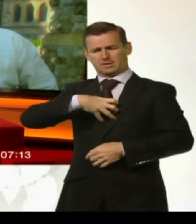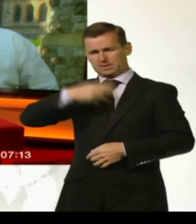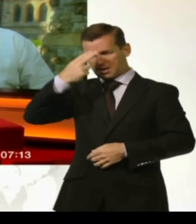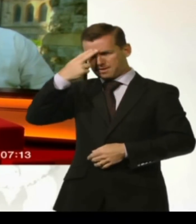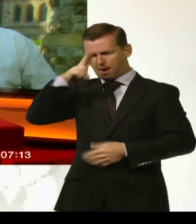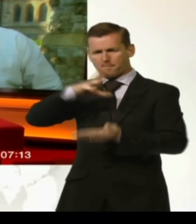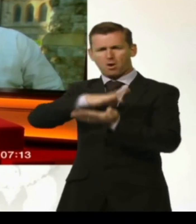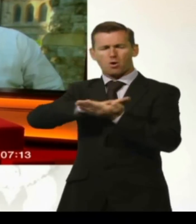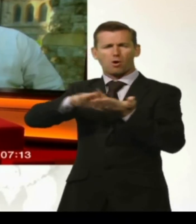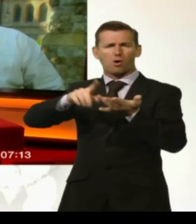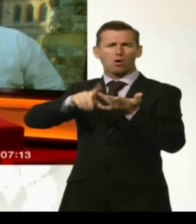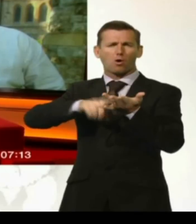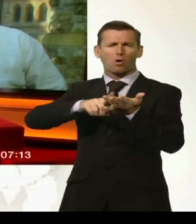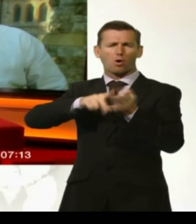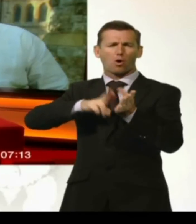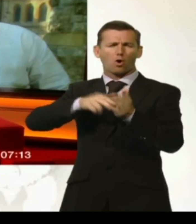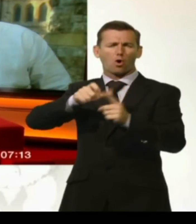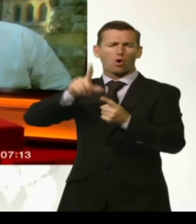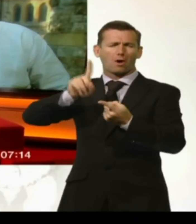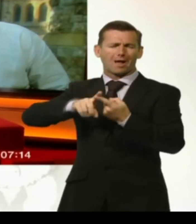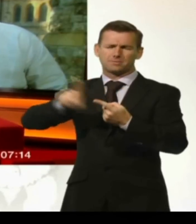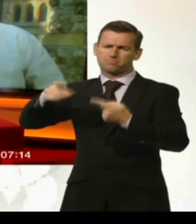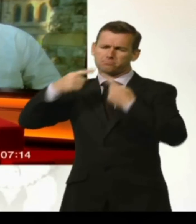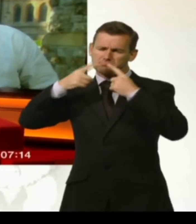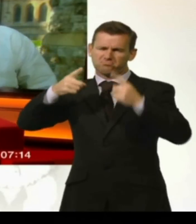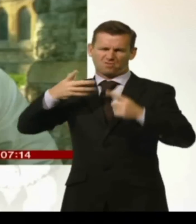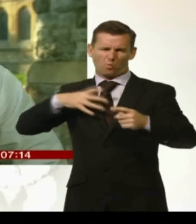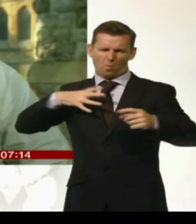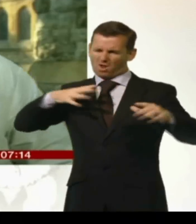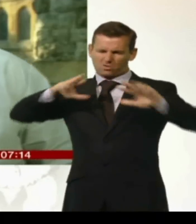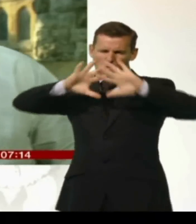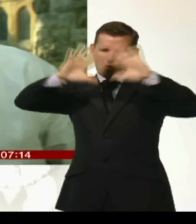against this problem. Do you think that enough has been done?